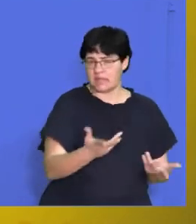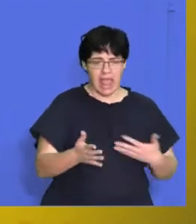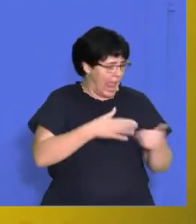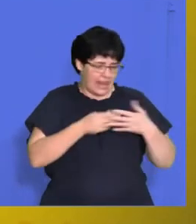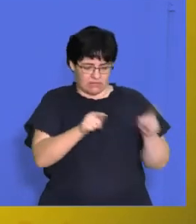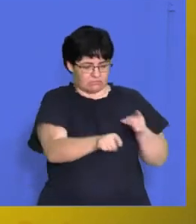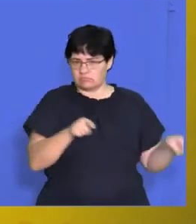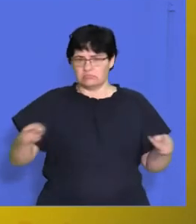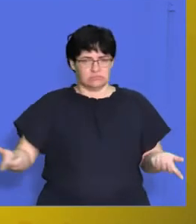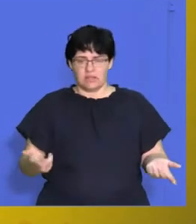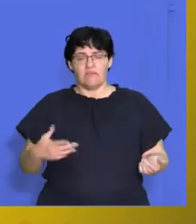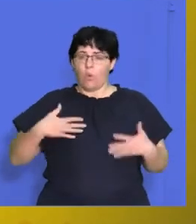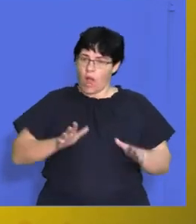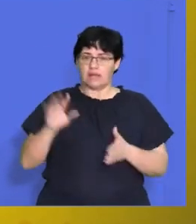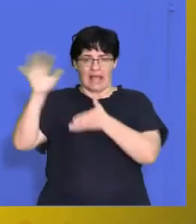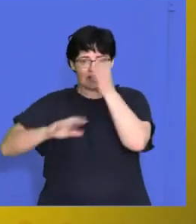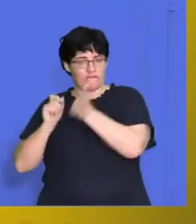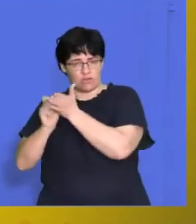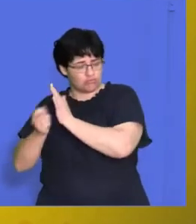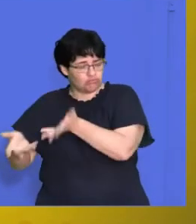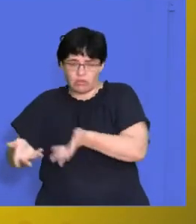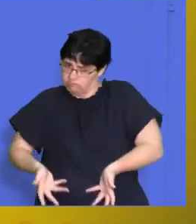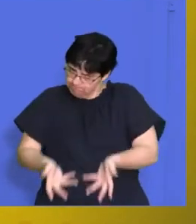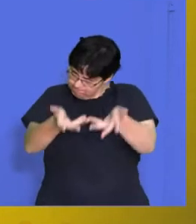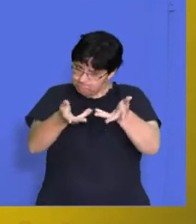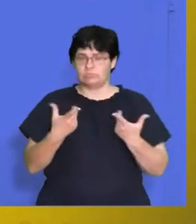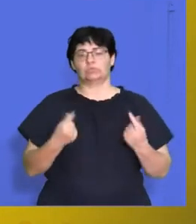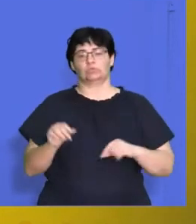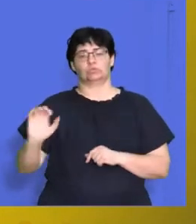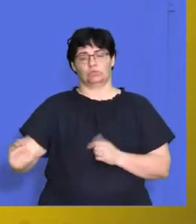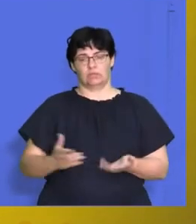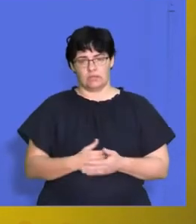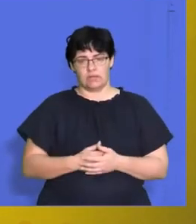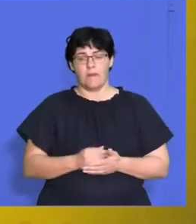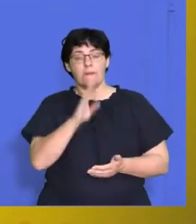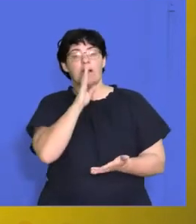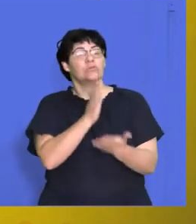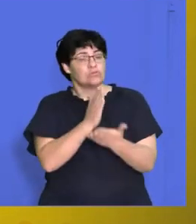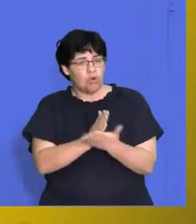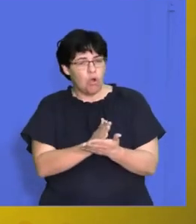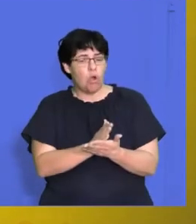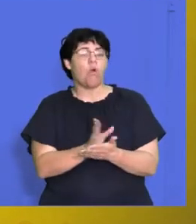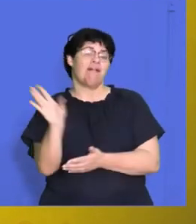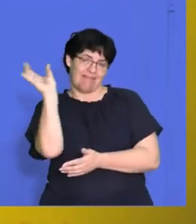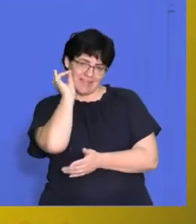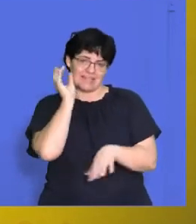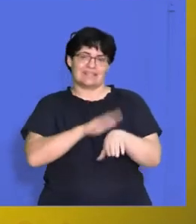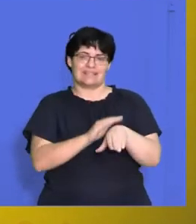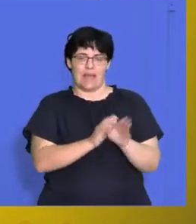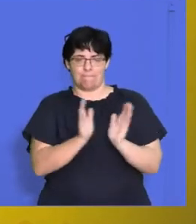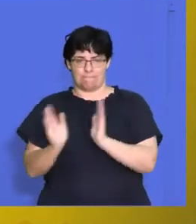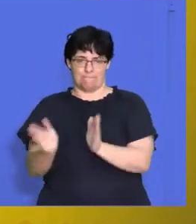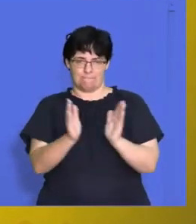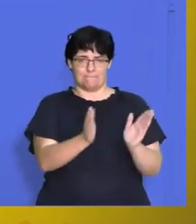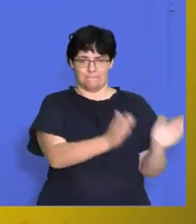so if you feel you want to start with your essay first you can start with your essay first just make sure you adhere to your time education